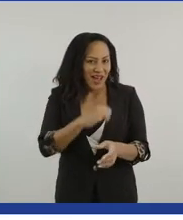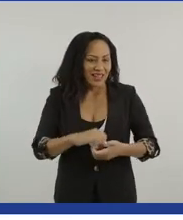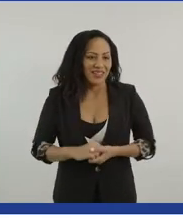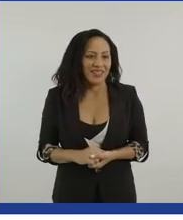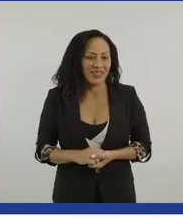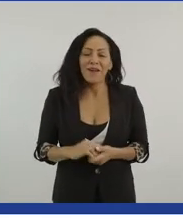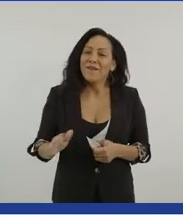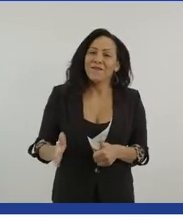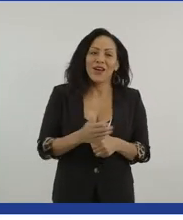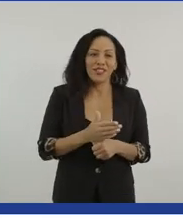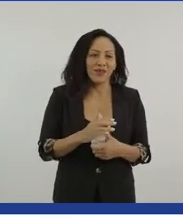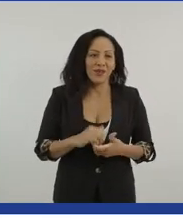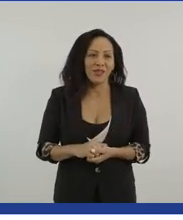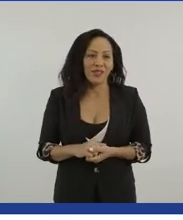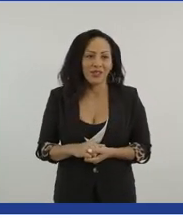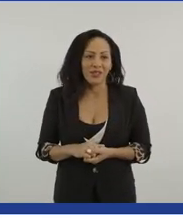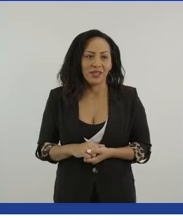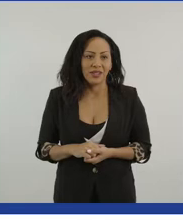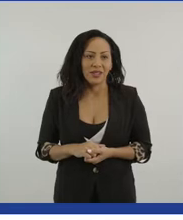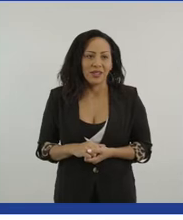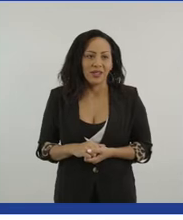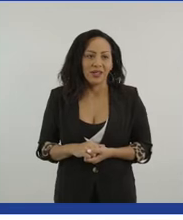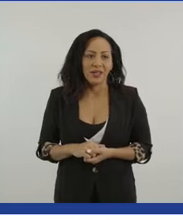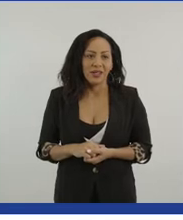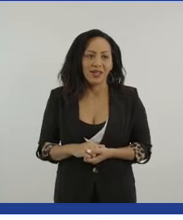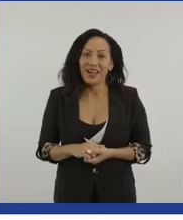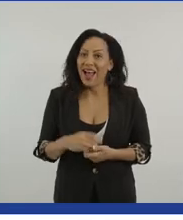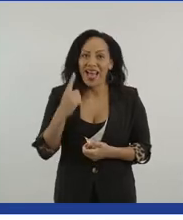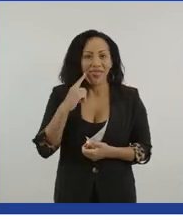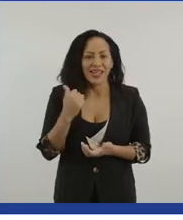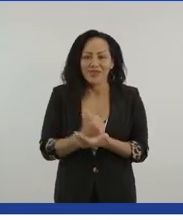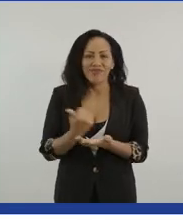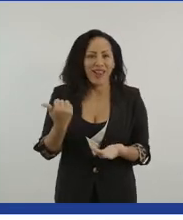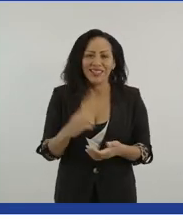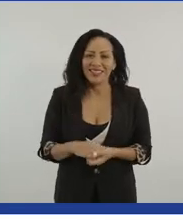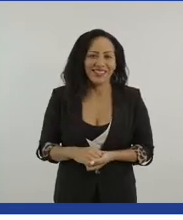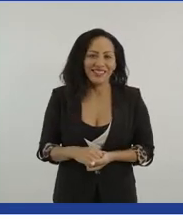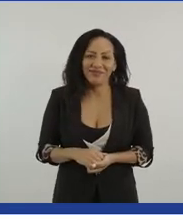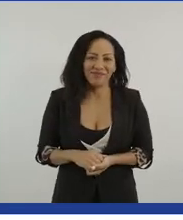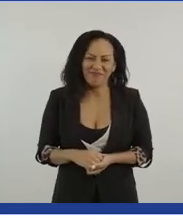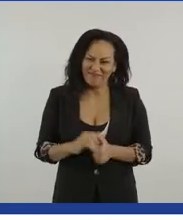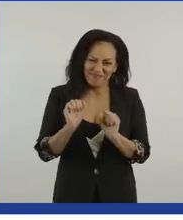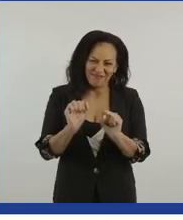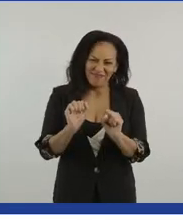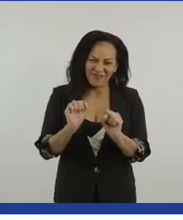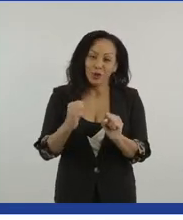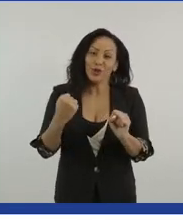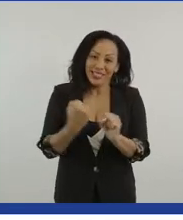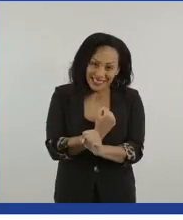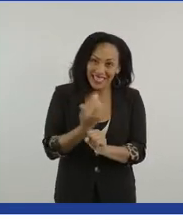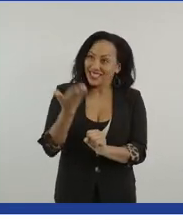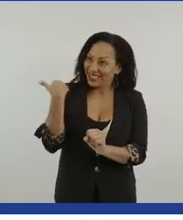first of all, actually, think, I think, I think it's actually brilliant. What, what, what, what, you, what, what you did and what you do.